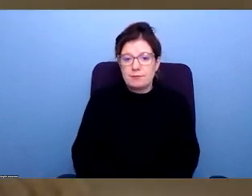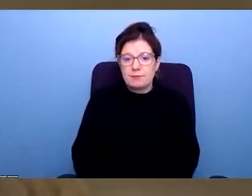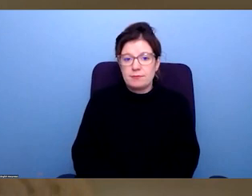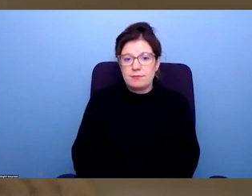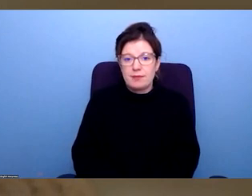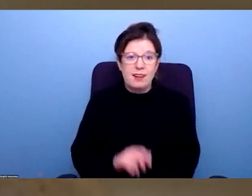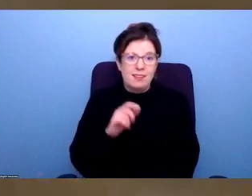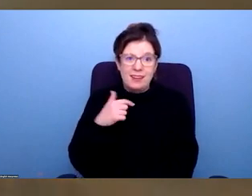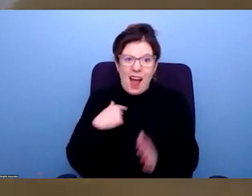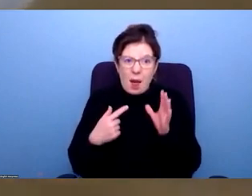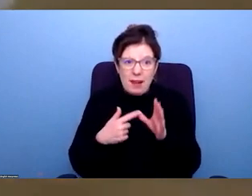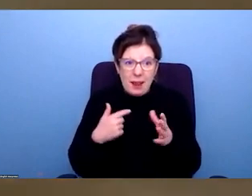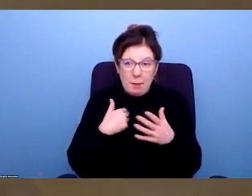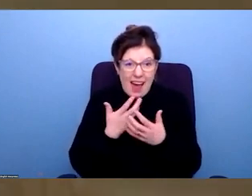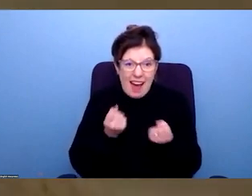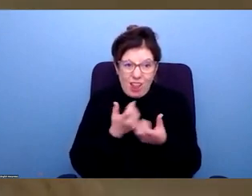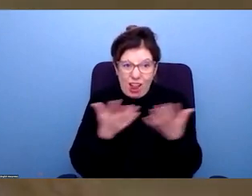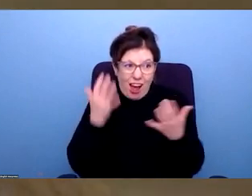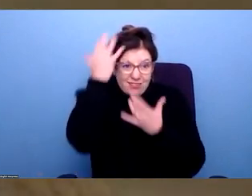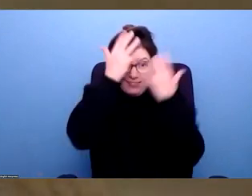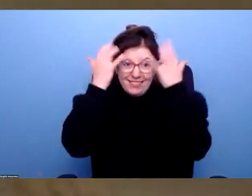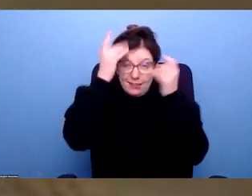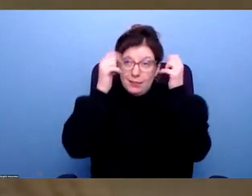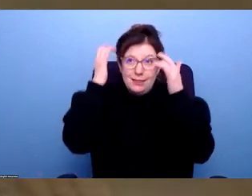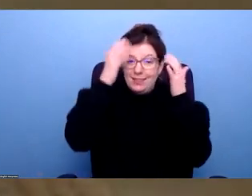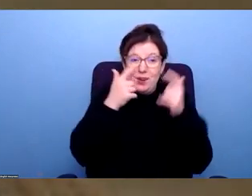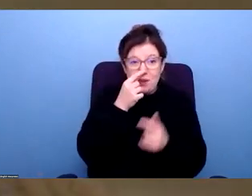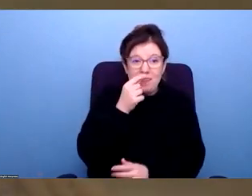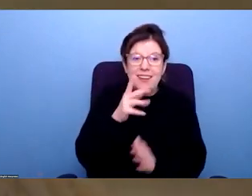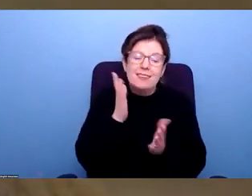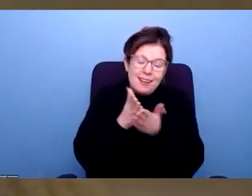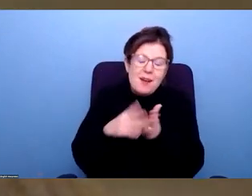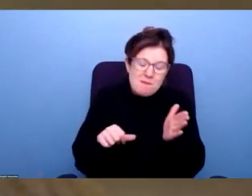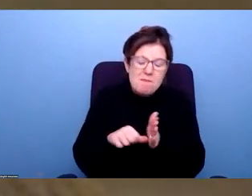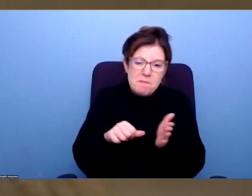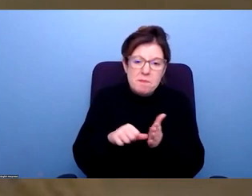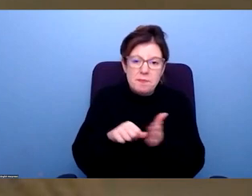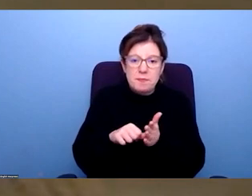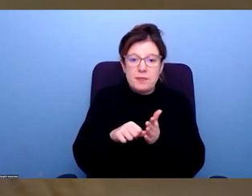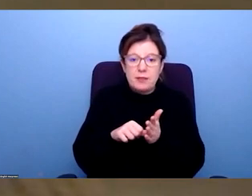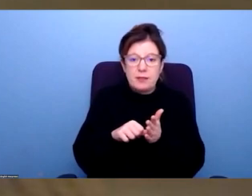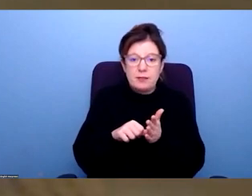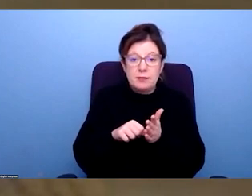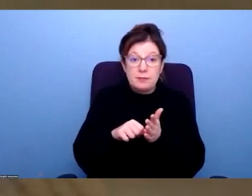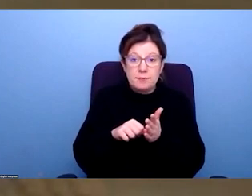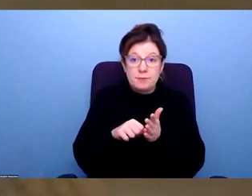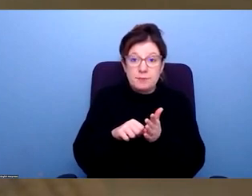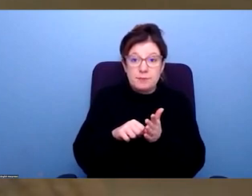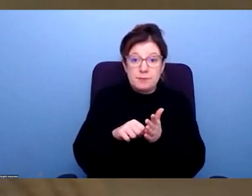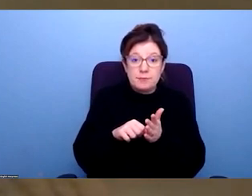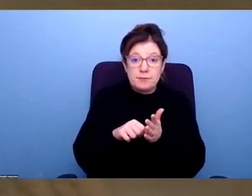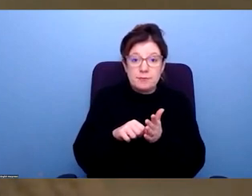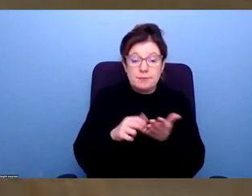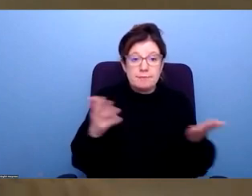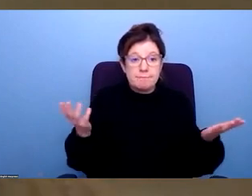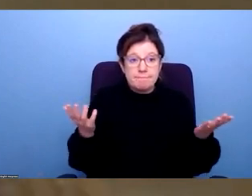on this unsurprisingly, and I think, yeah, it's a challenge. I think one glaring thing is that there